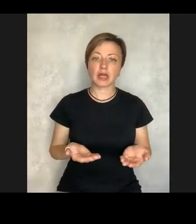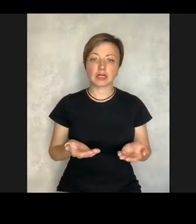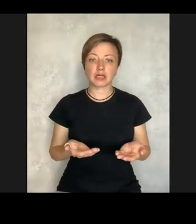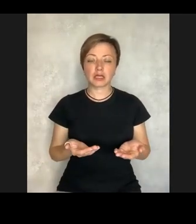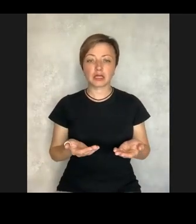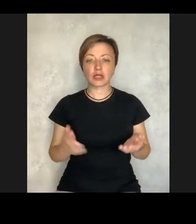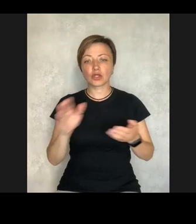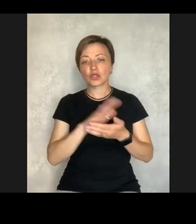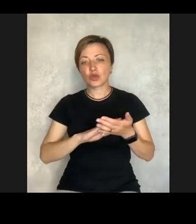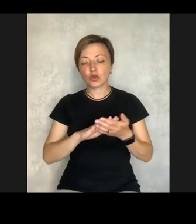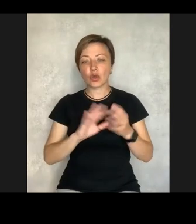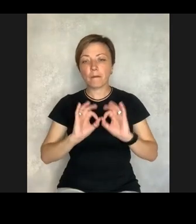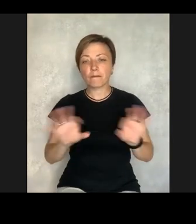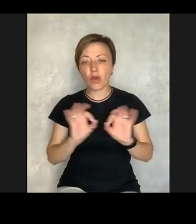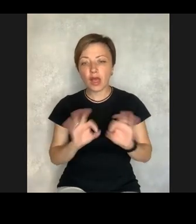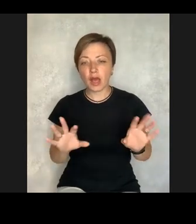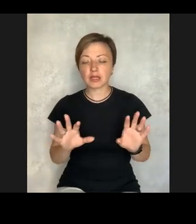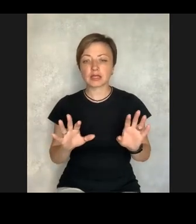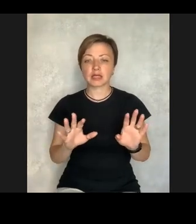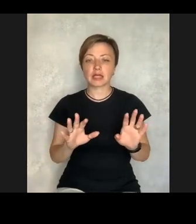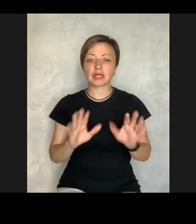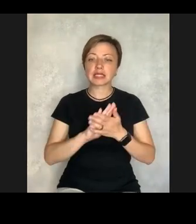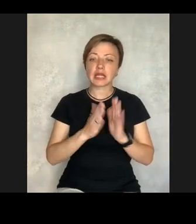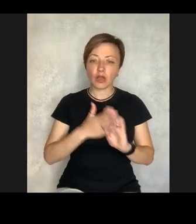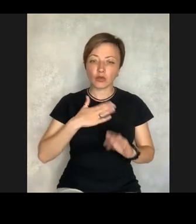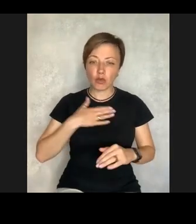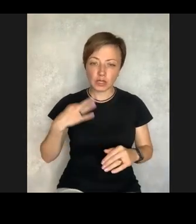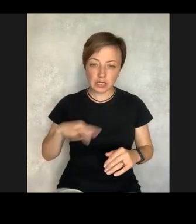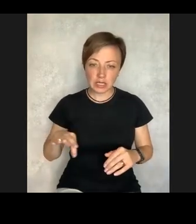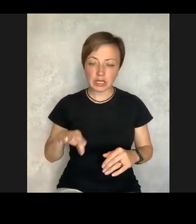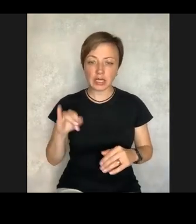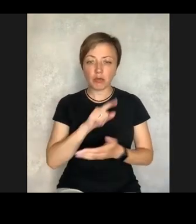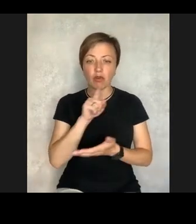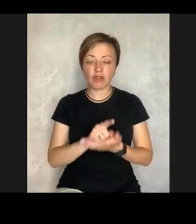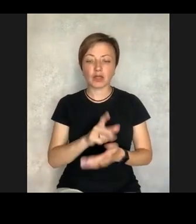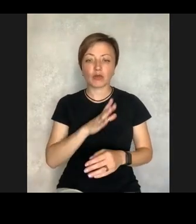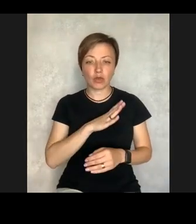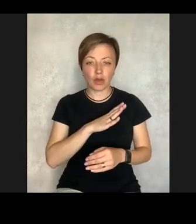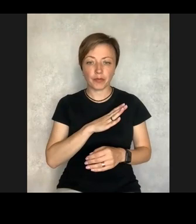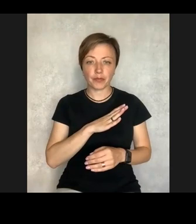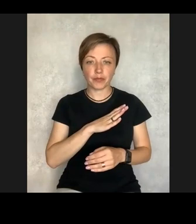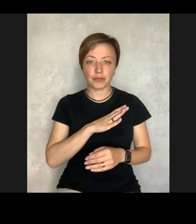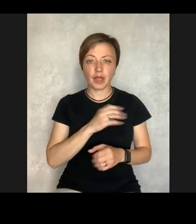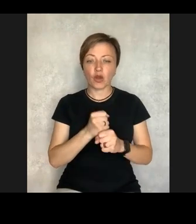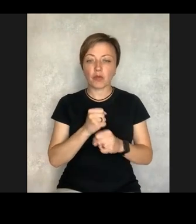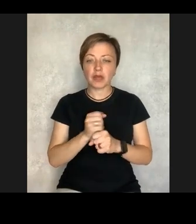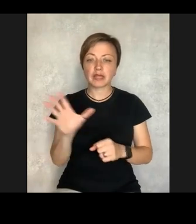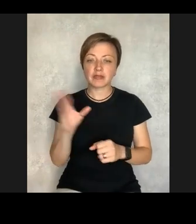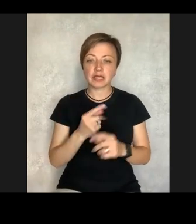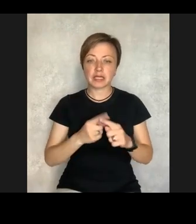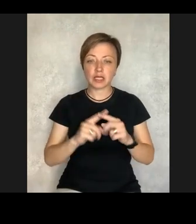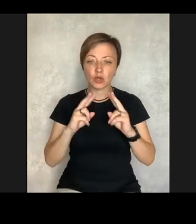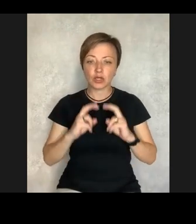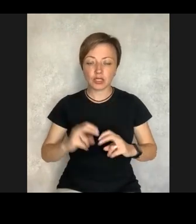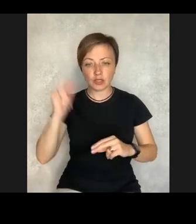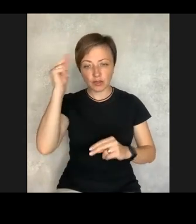no explanations for the condition of my son. And I